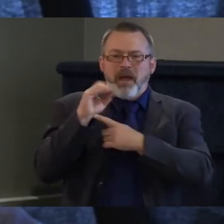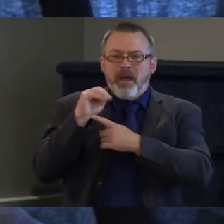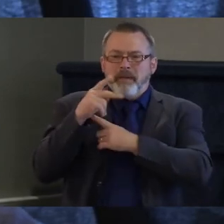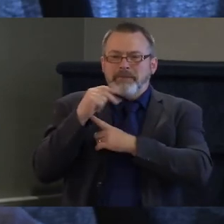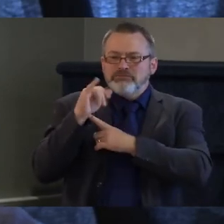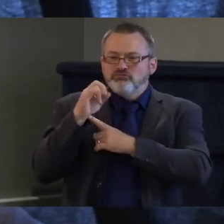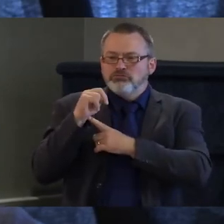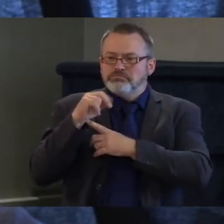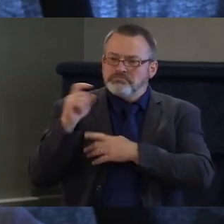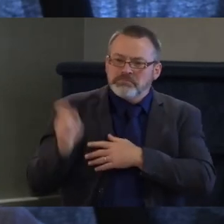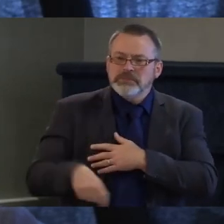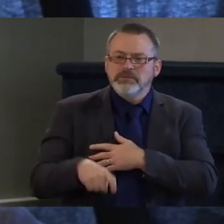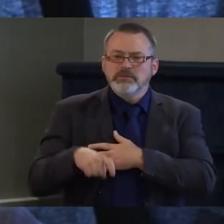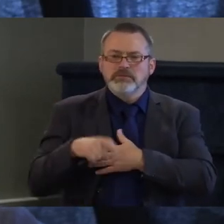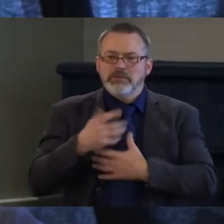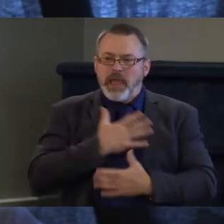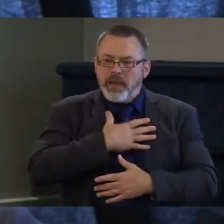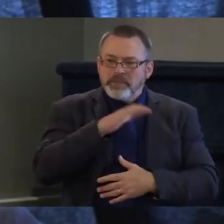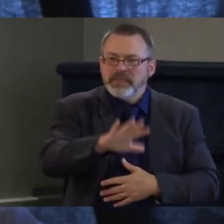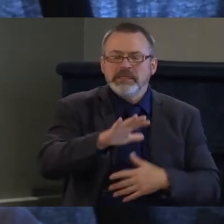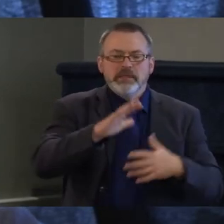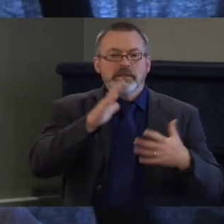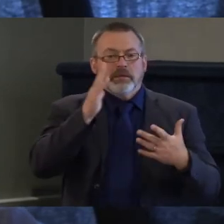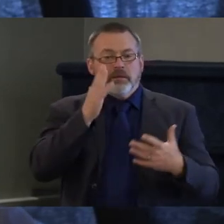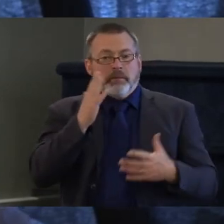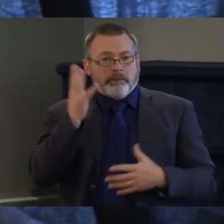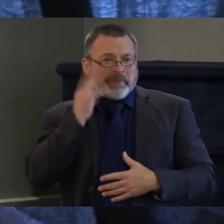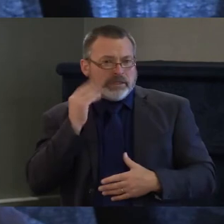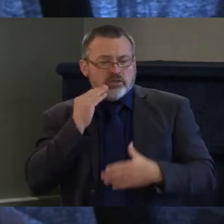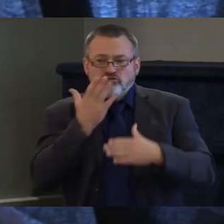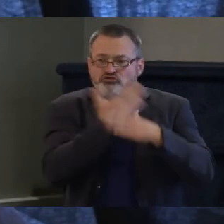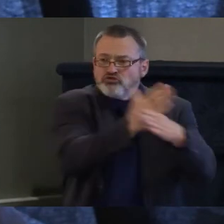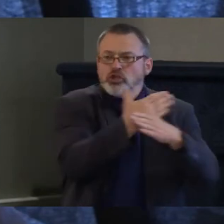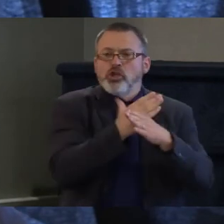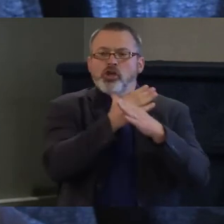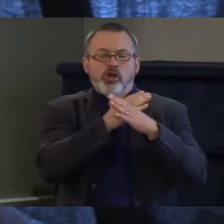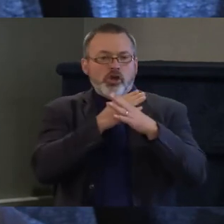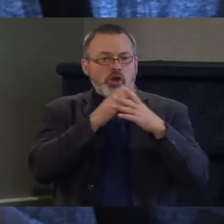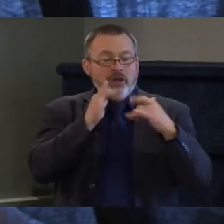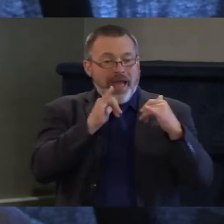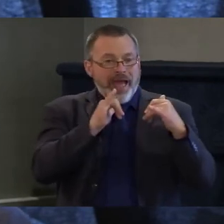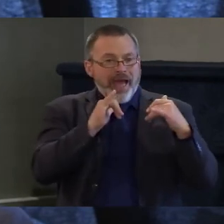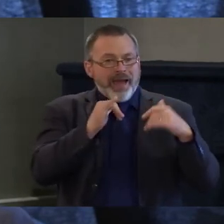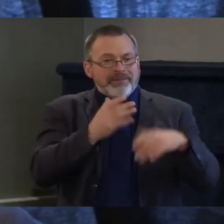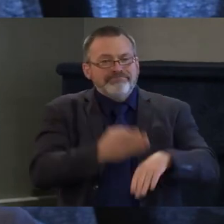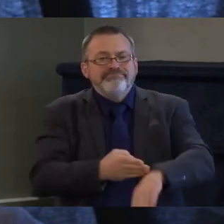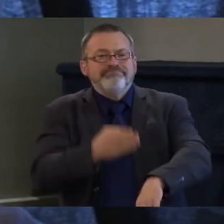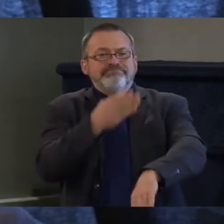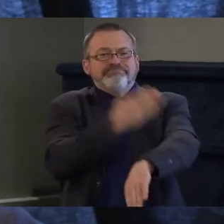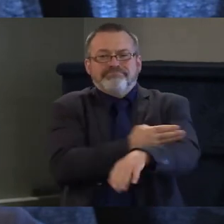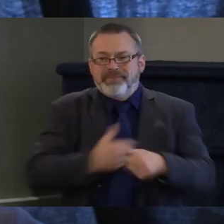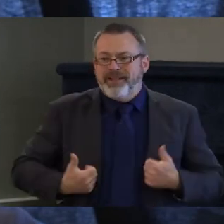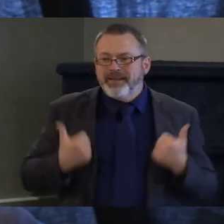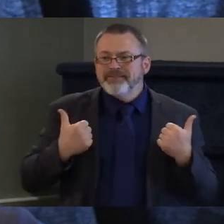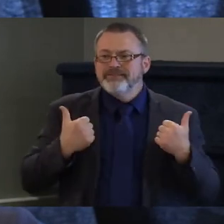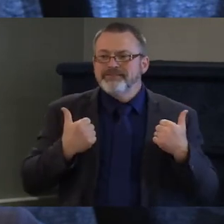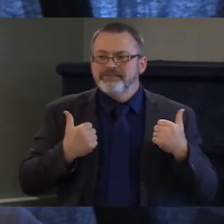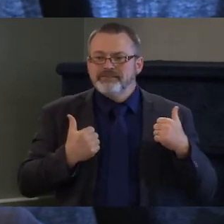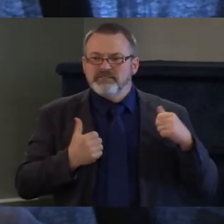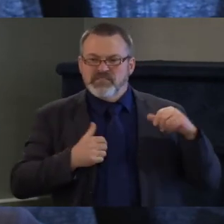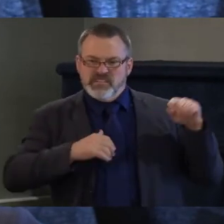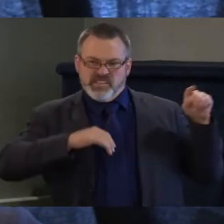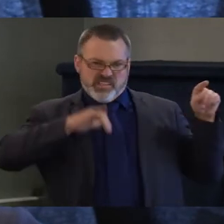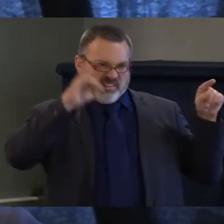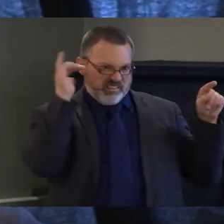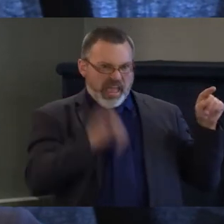able to navigate and i bring this experience with me into my legislative work i'm always